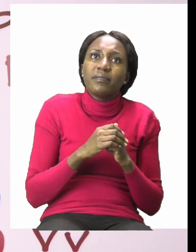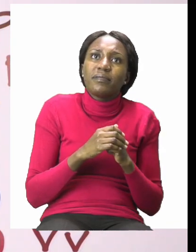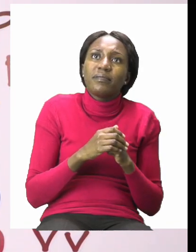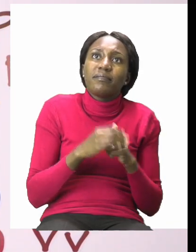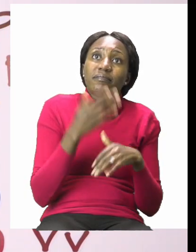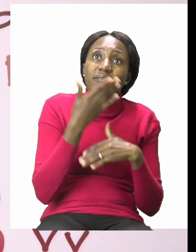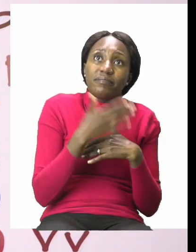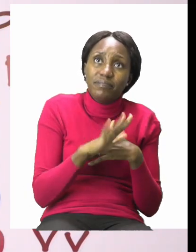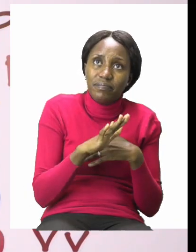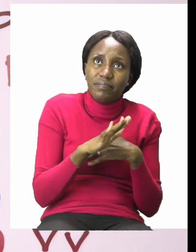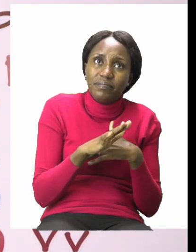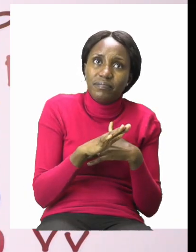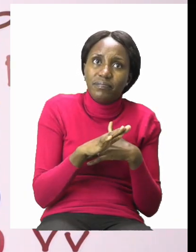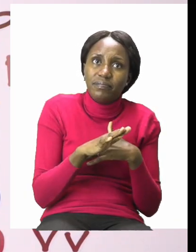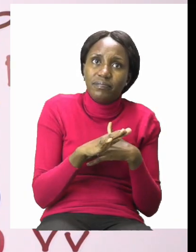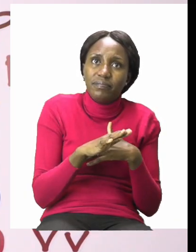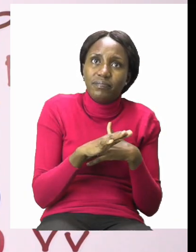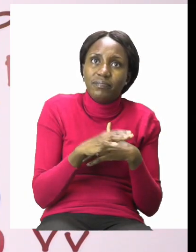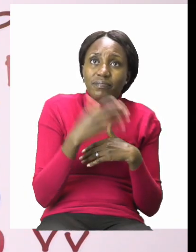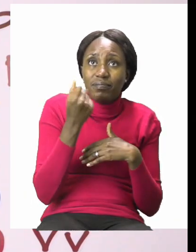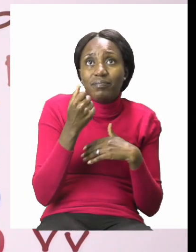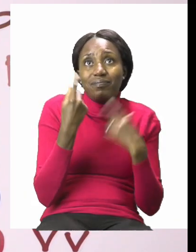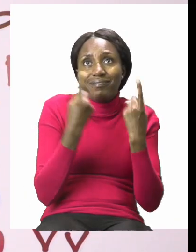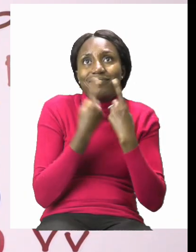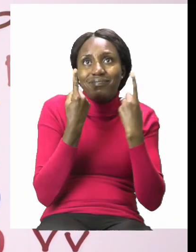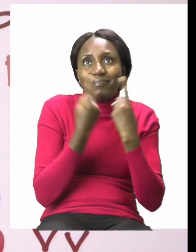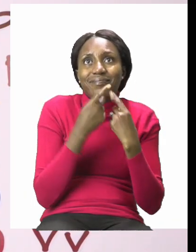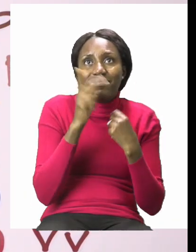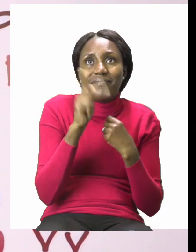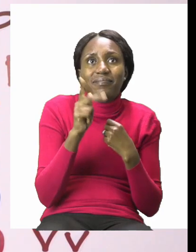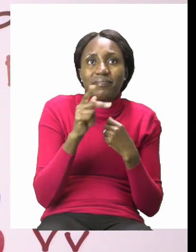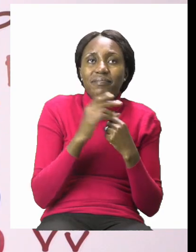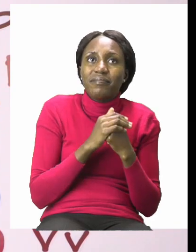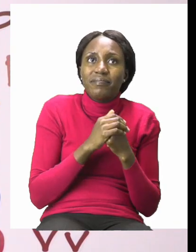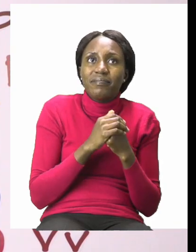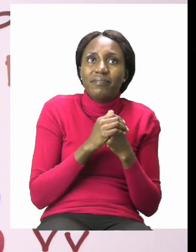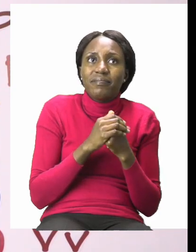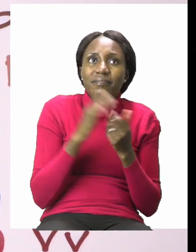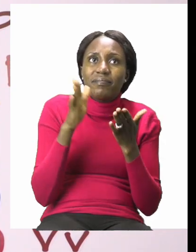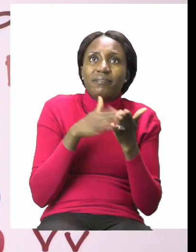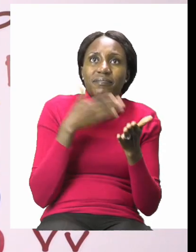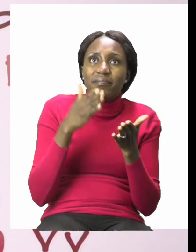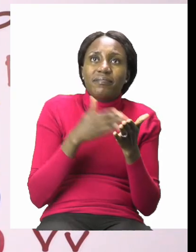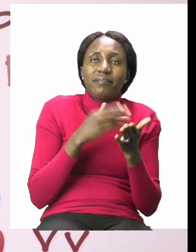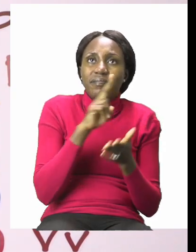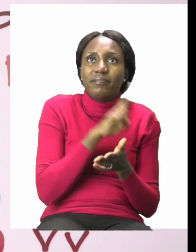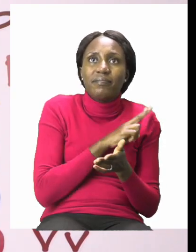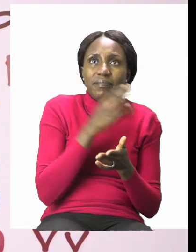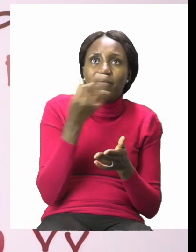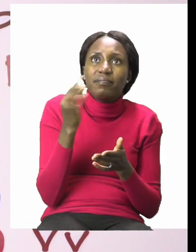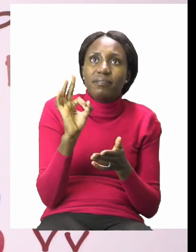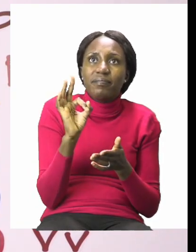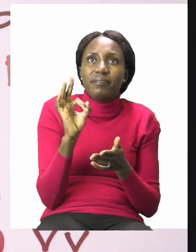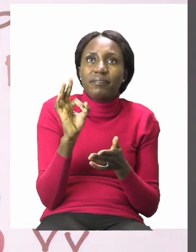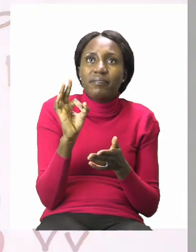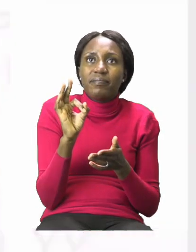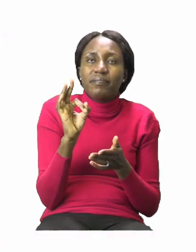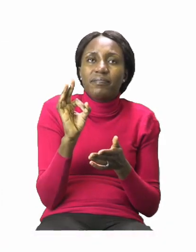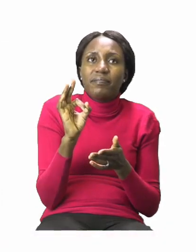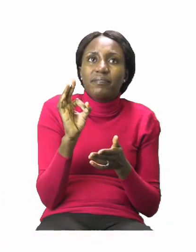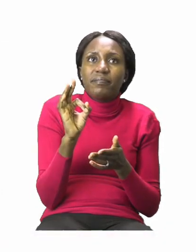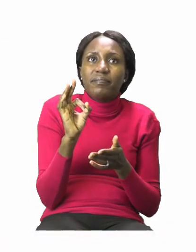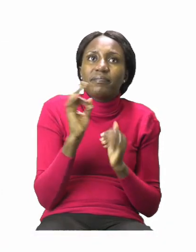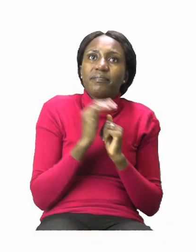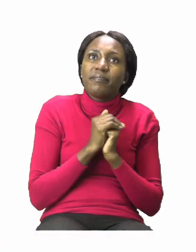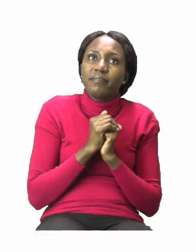playing your game, you have another game you can play. And this one is on page 29. On page